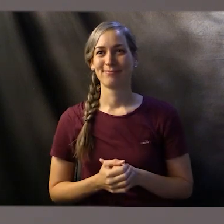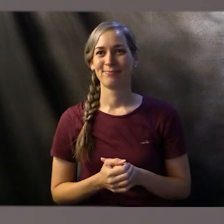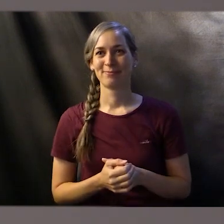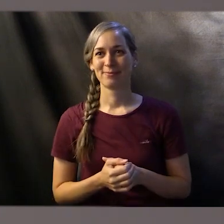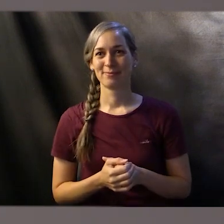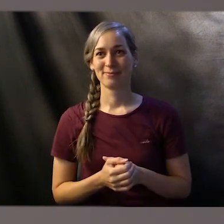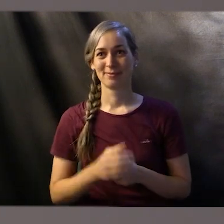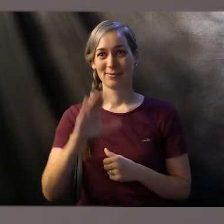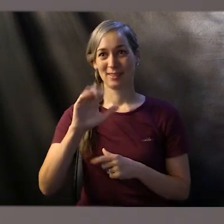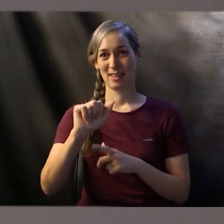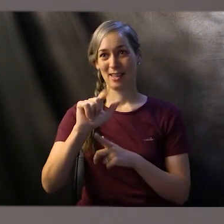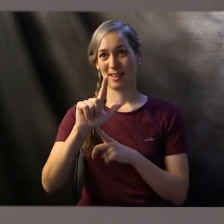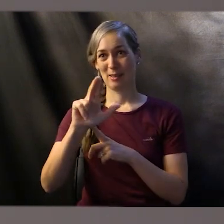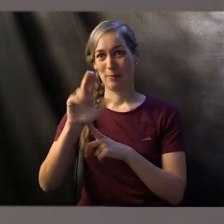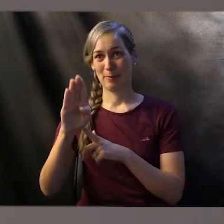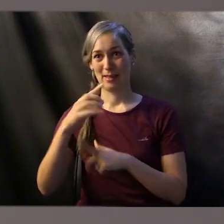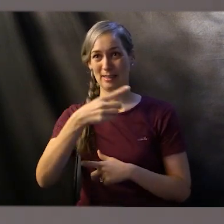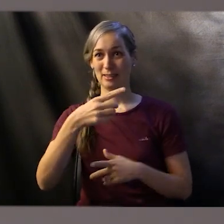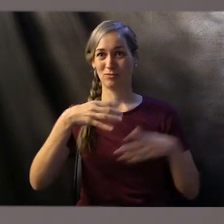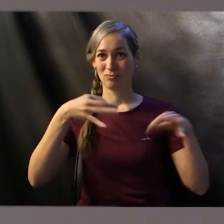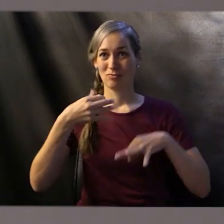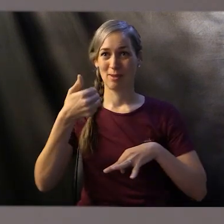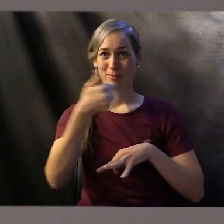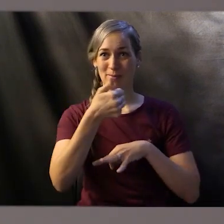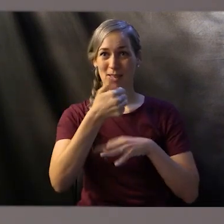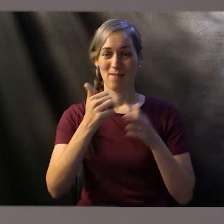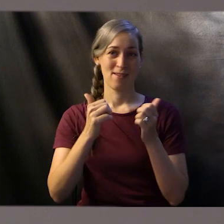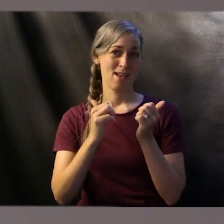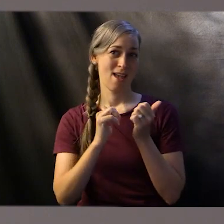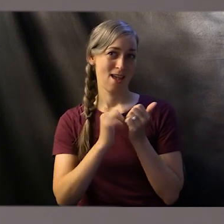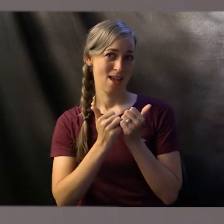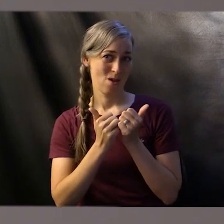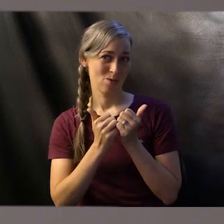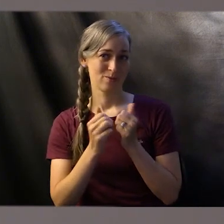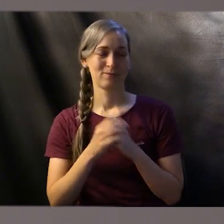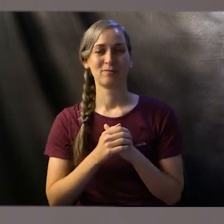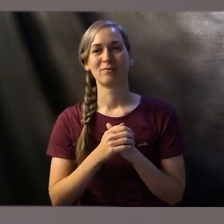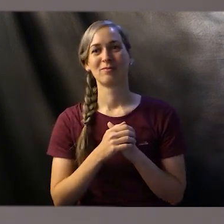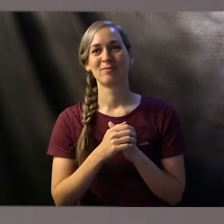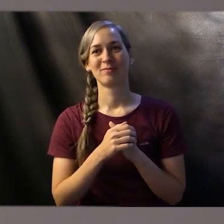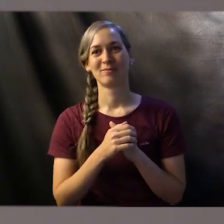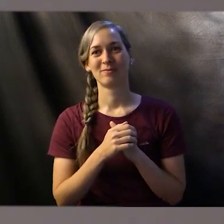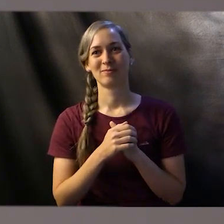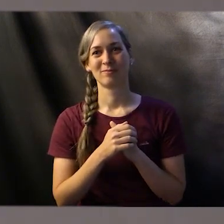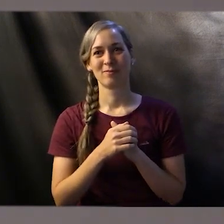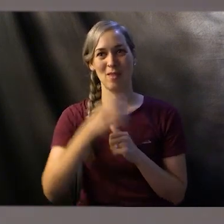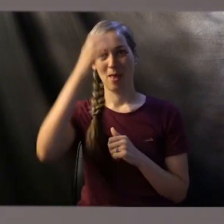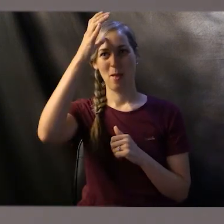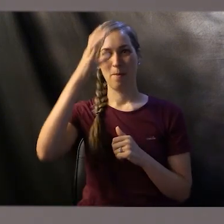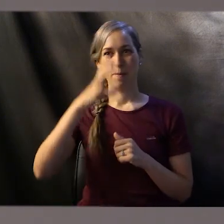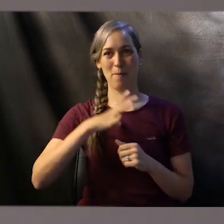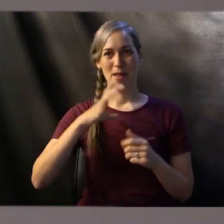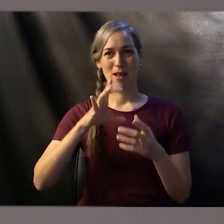When Caleb describes himself as the man of God